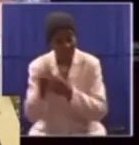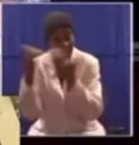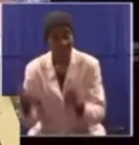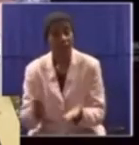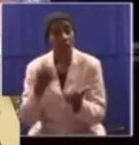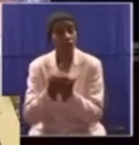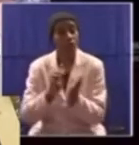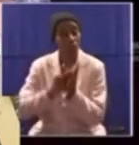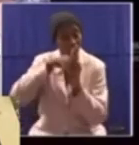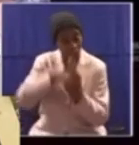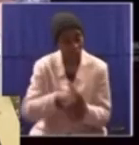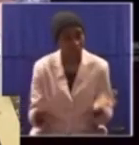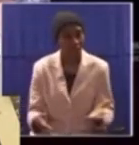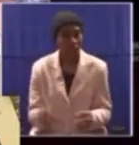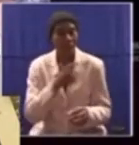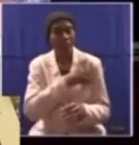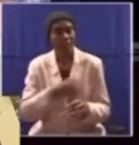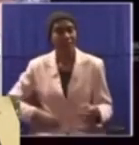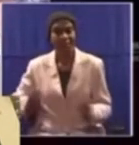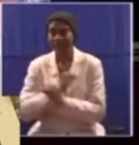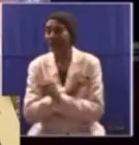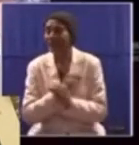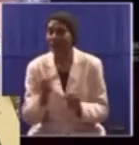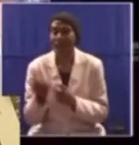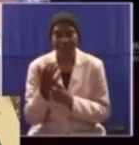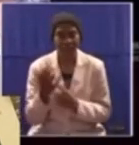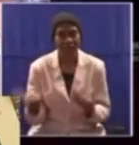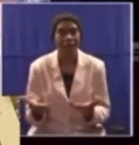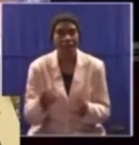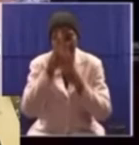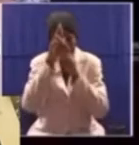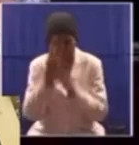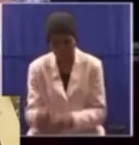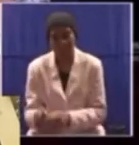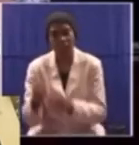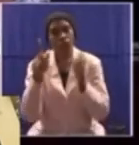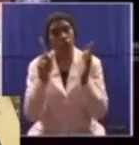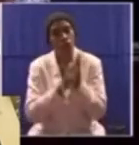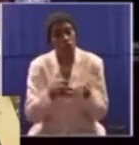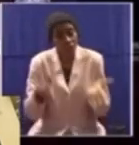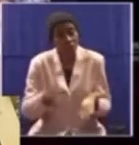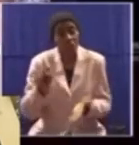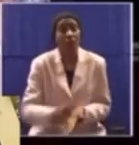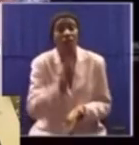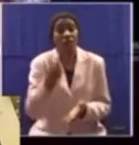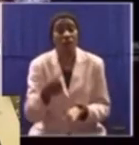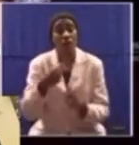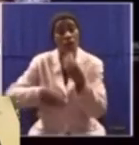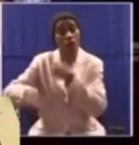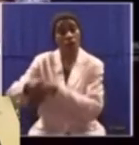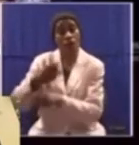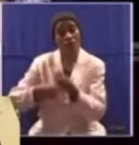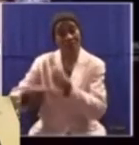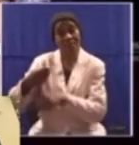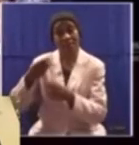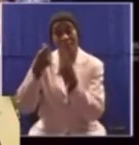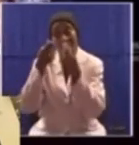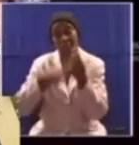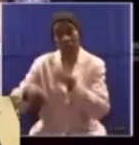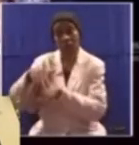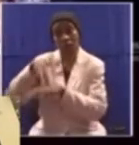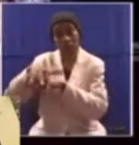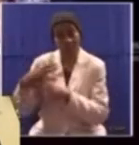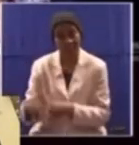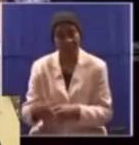has also not been exemplary in respecting the laws of this country. Foreign exchange regulations is very